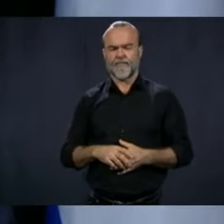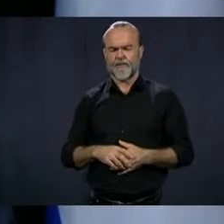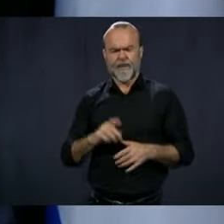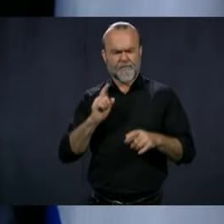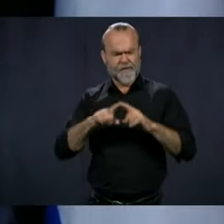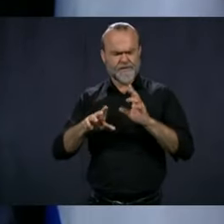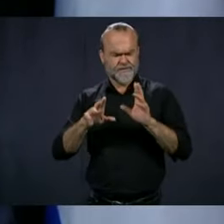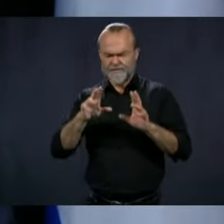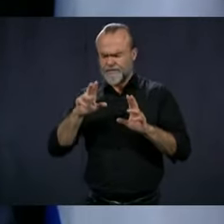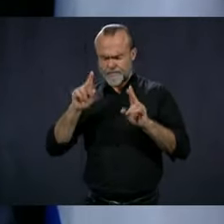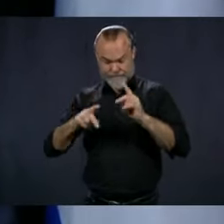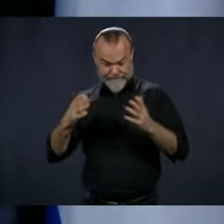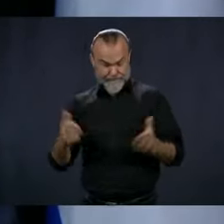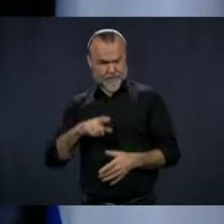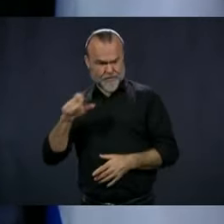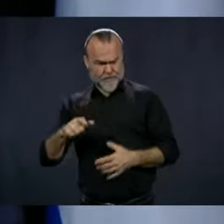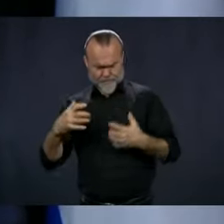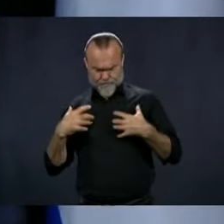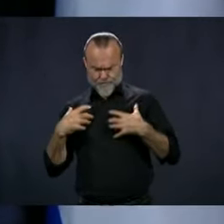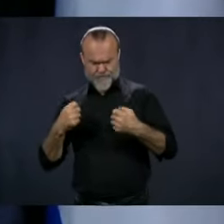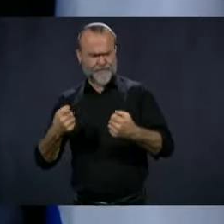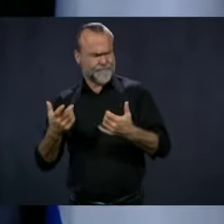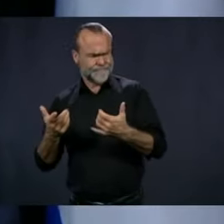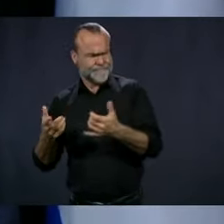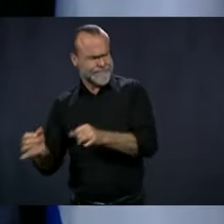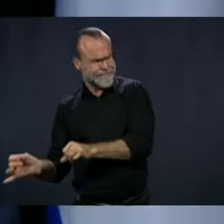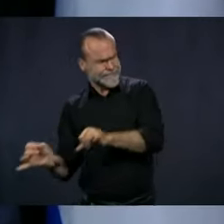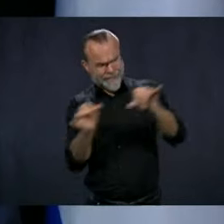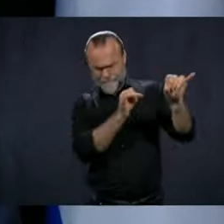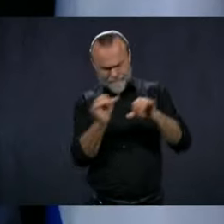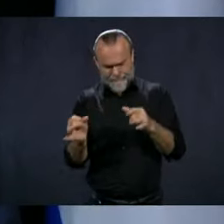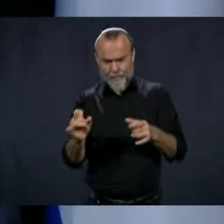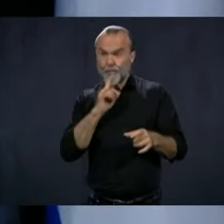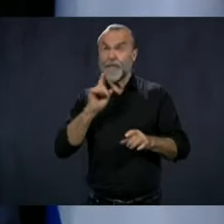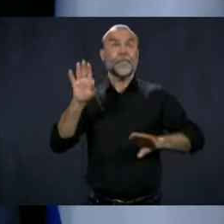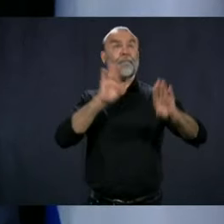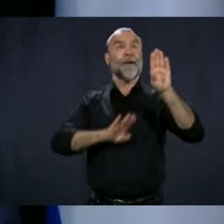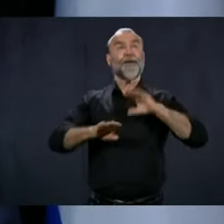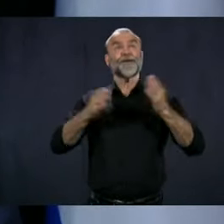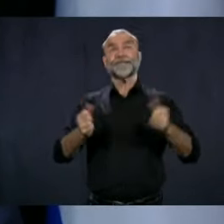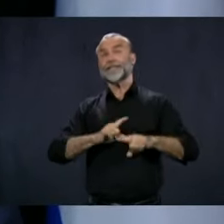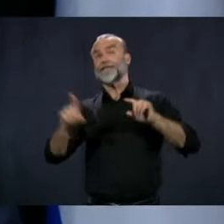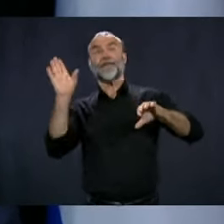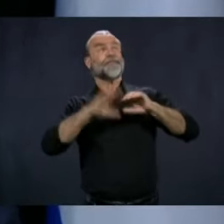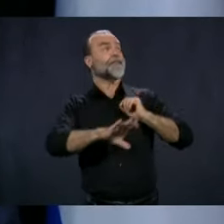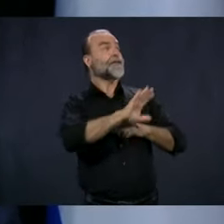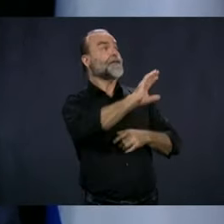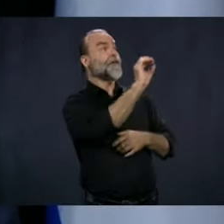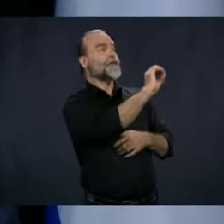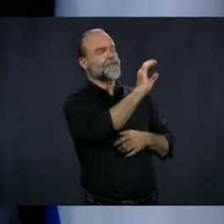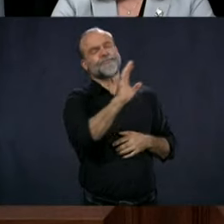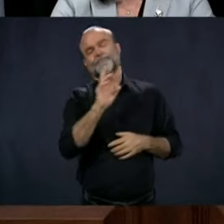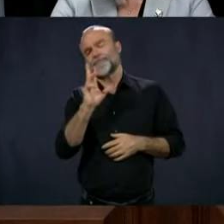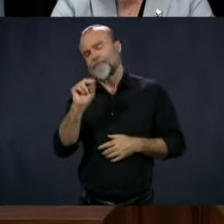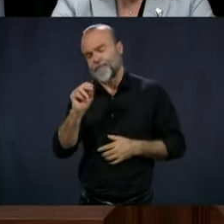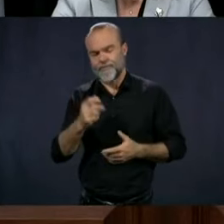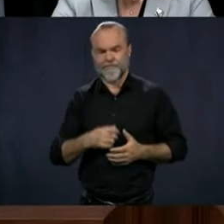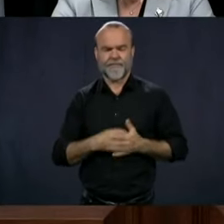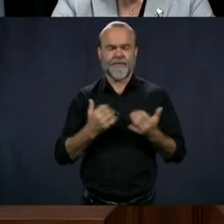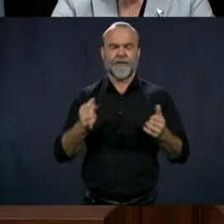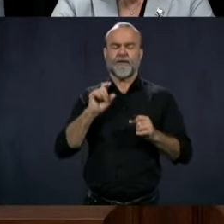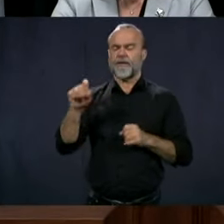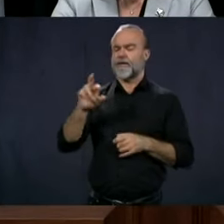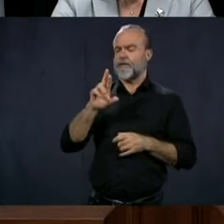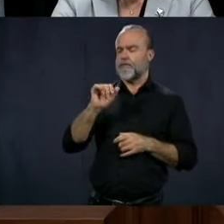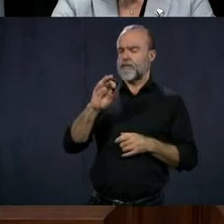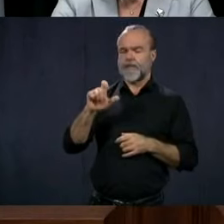as others. There is no biological reason why it could be different. All right. And as a second question for Raquel Fletcher.